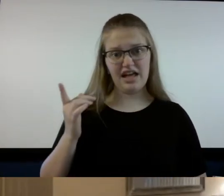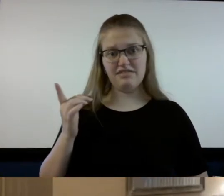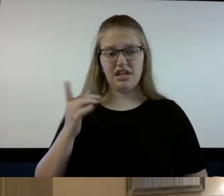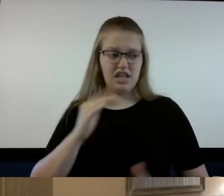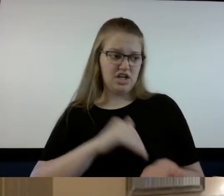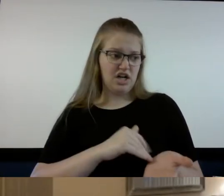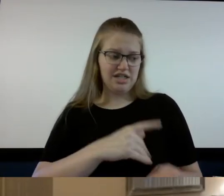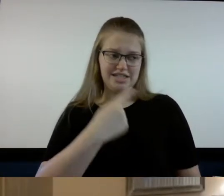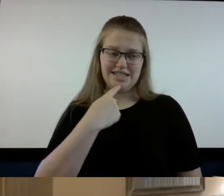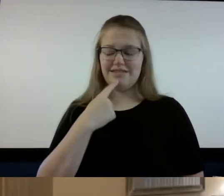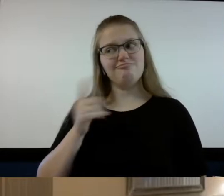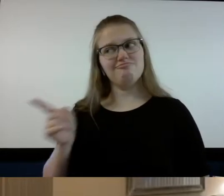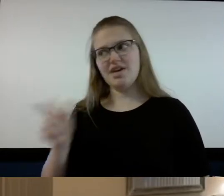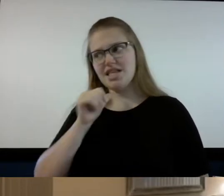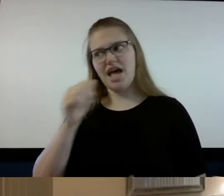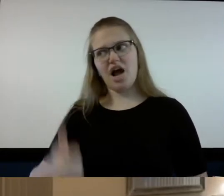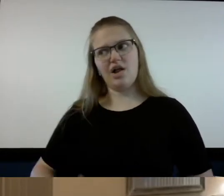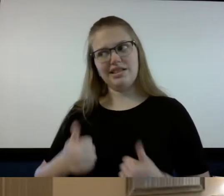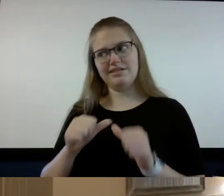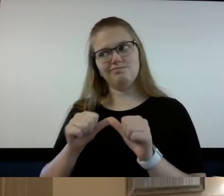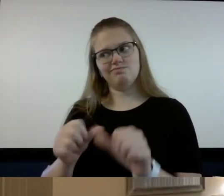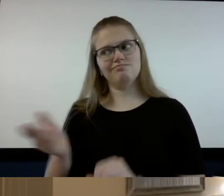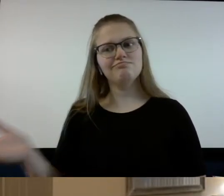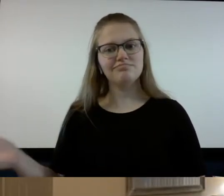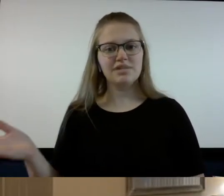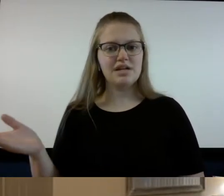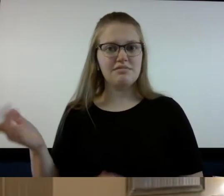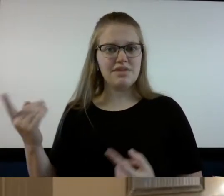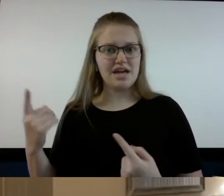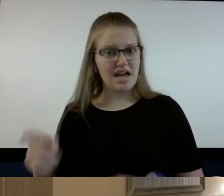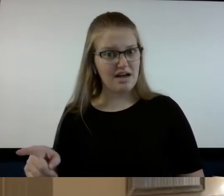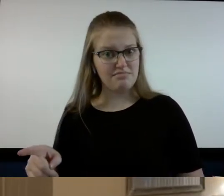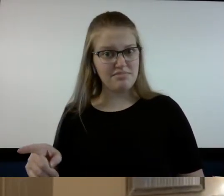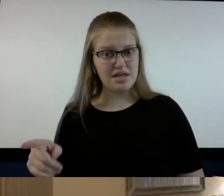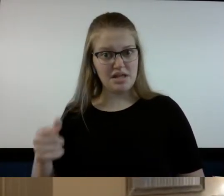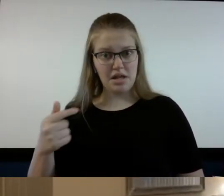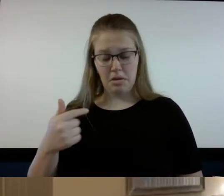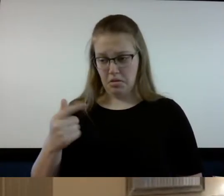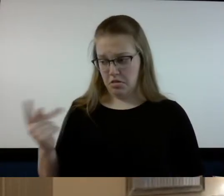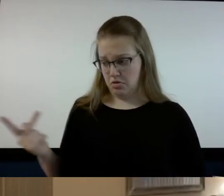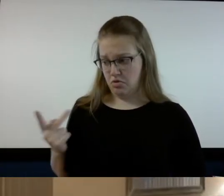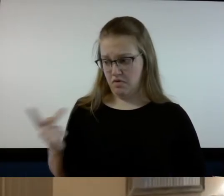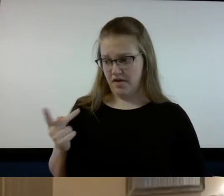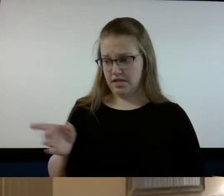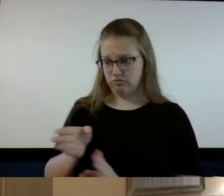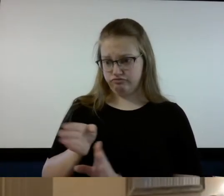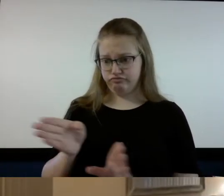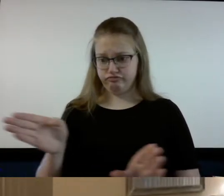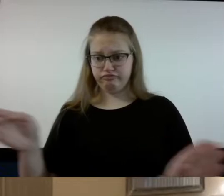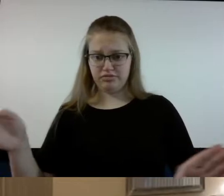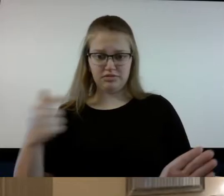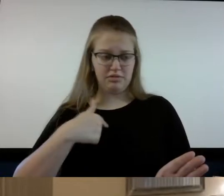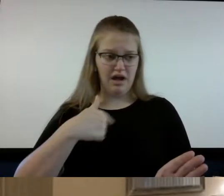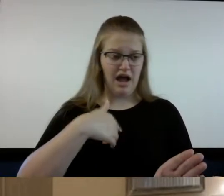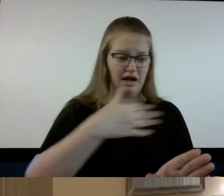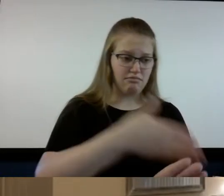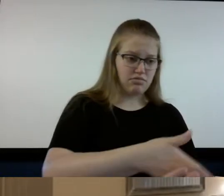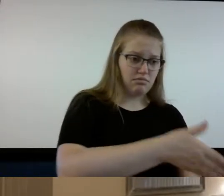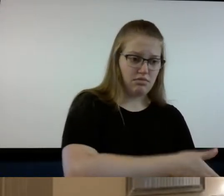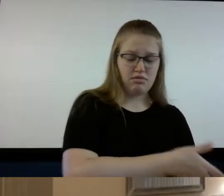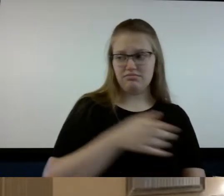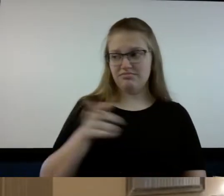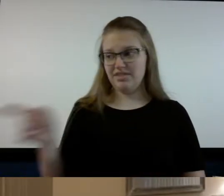but he turned the different direction but I truly truly believe